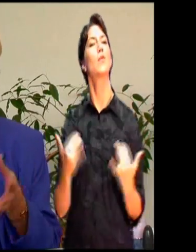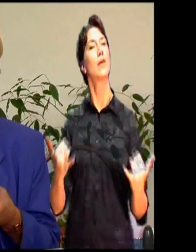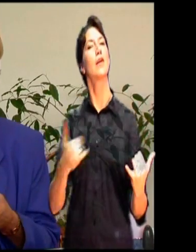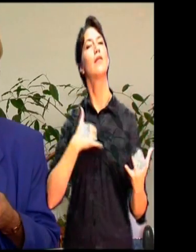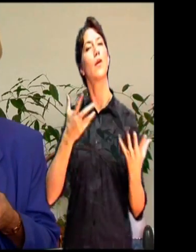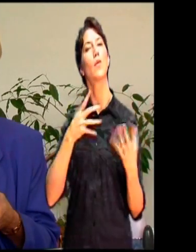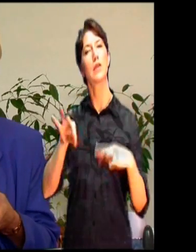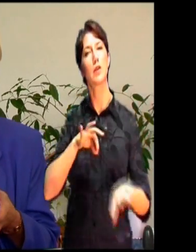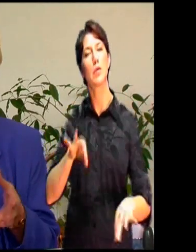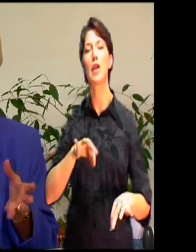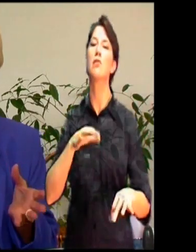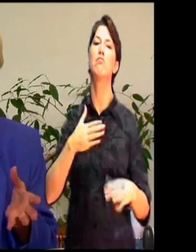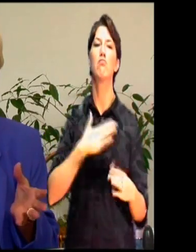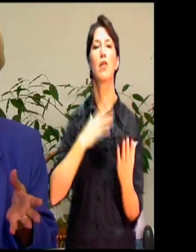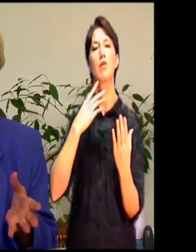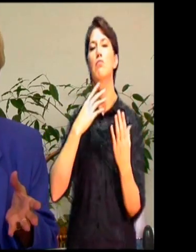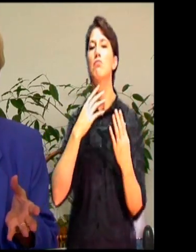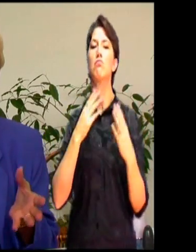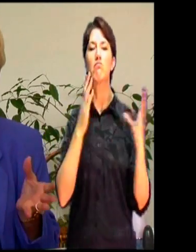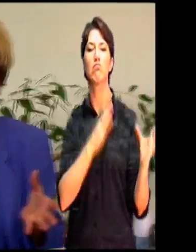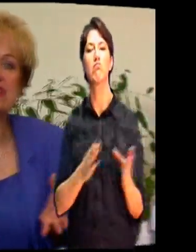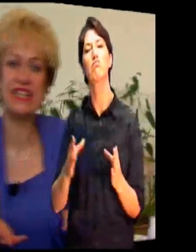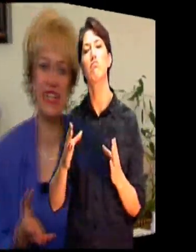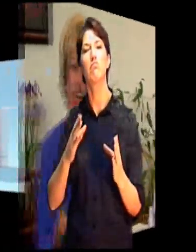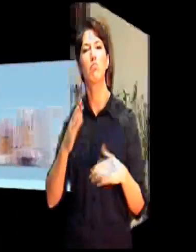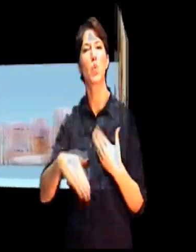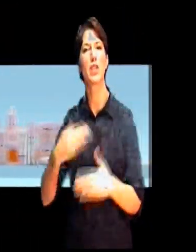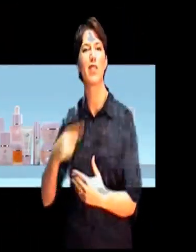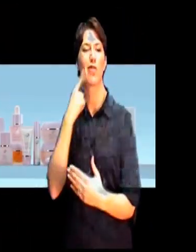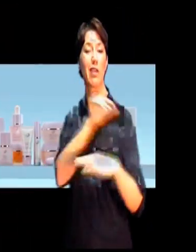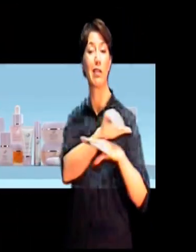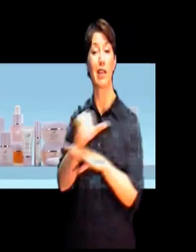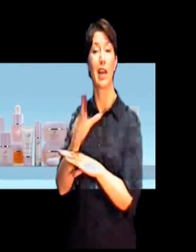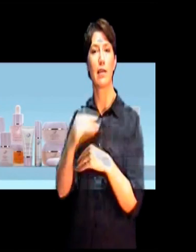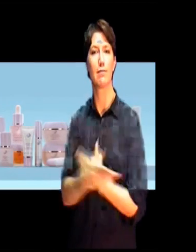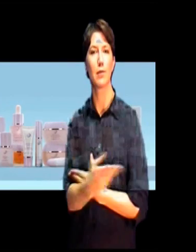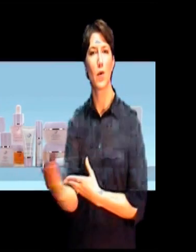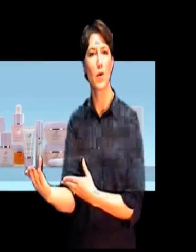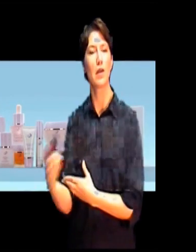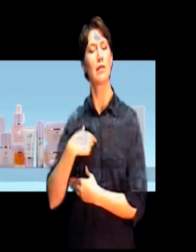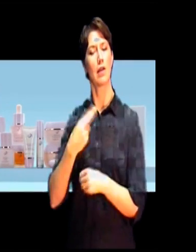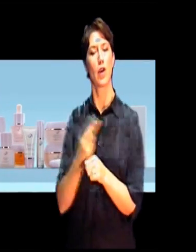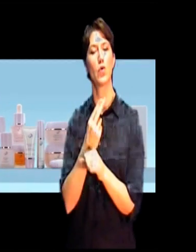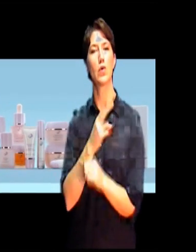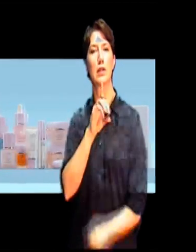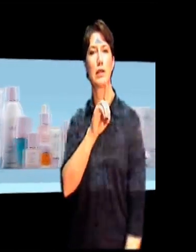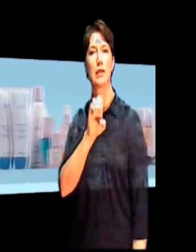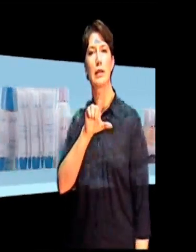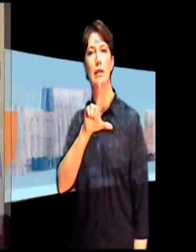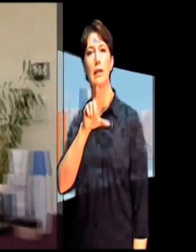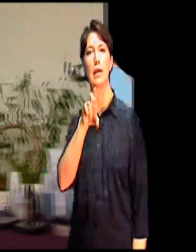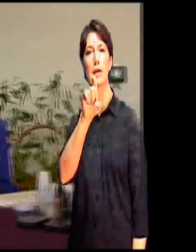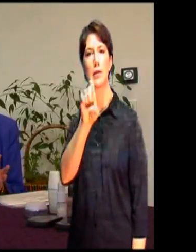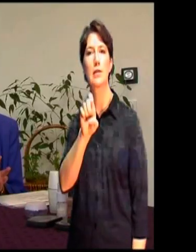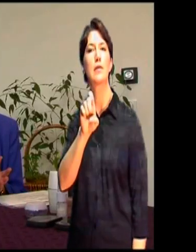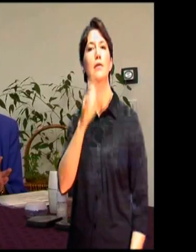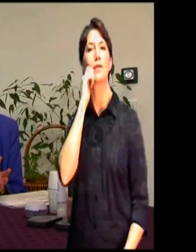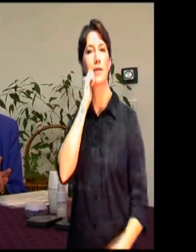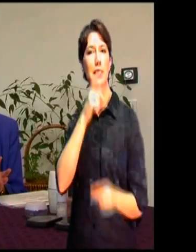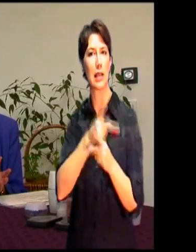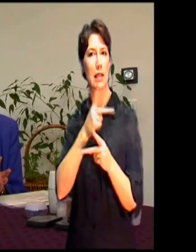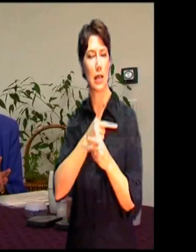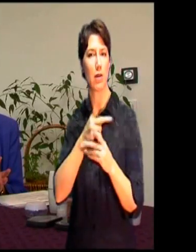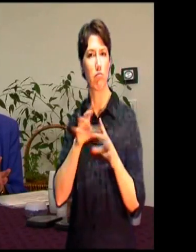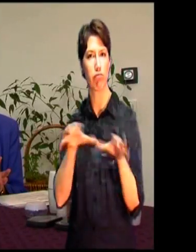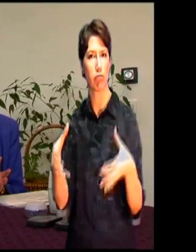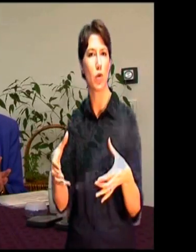and what I use in the morning. And I work from the deluxe skin care set. That's what I use every day. Jaffra has a free matrix